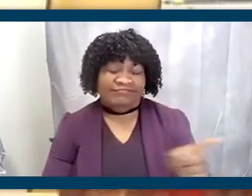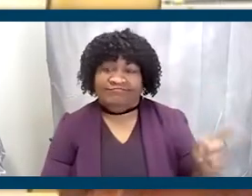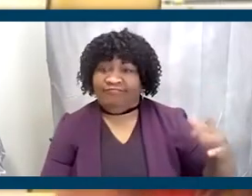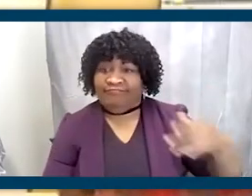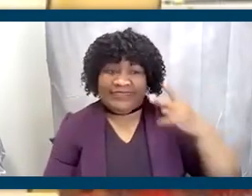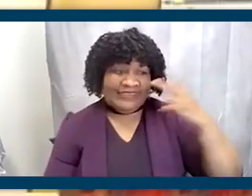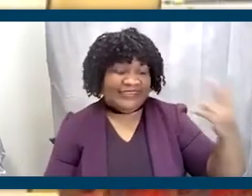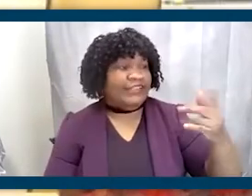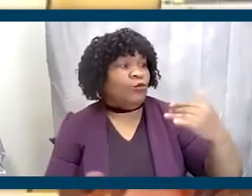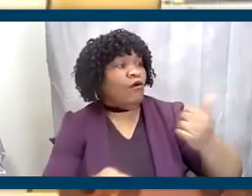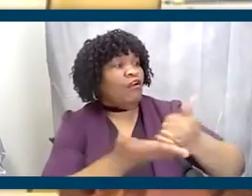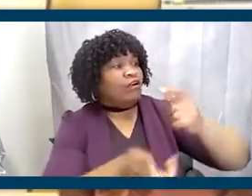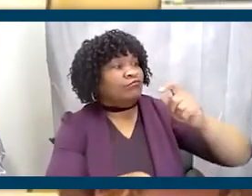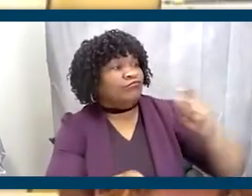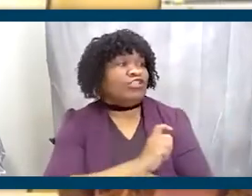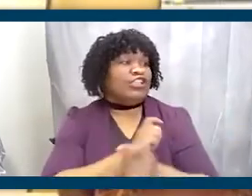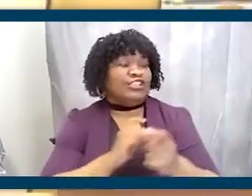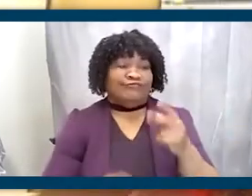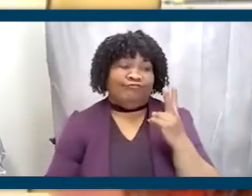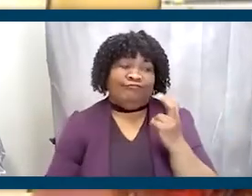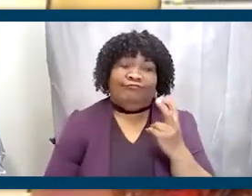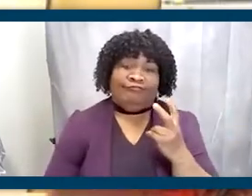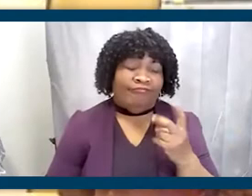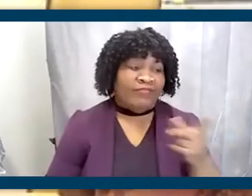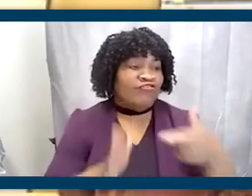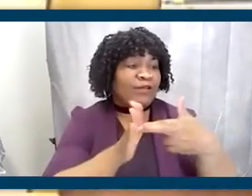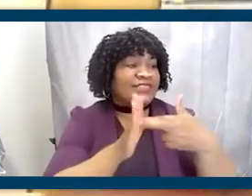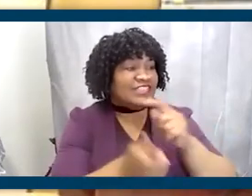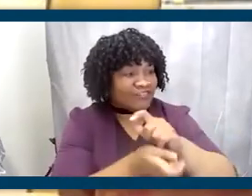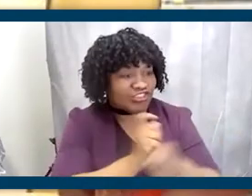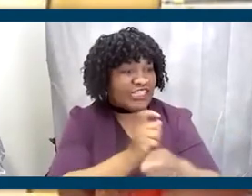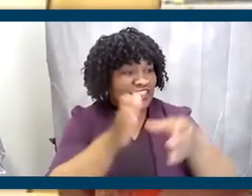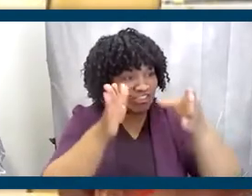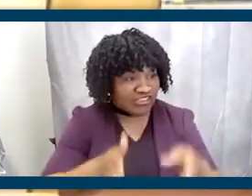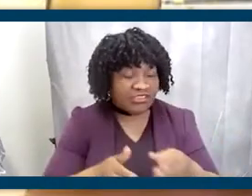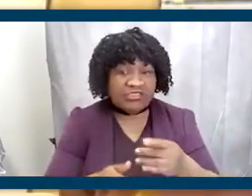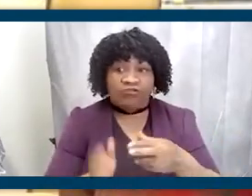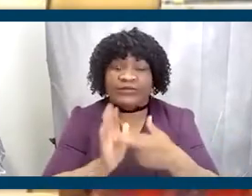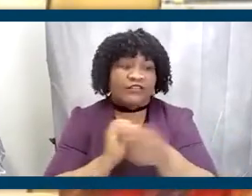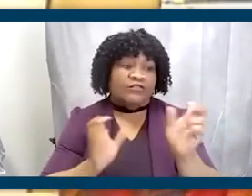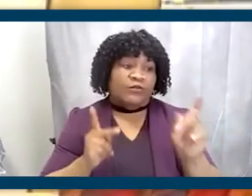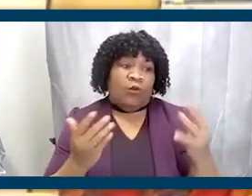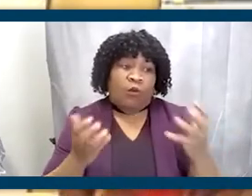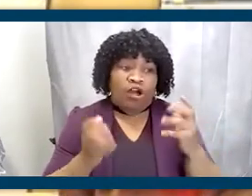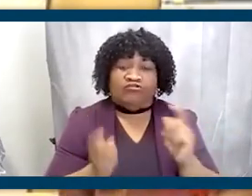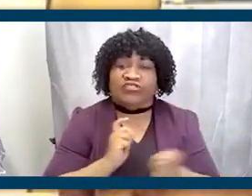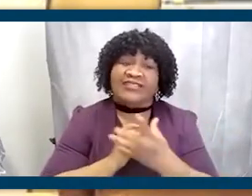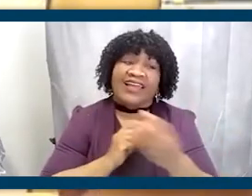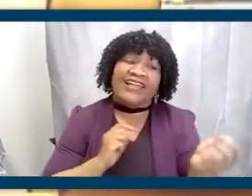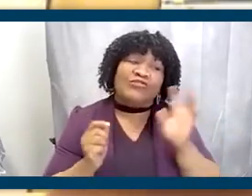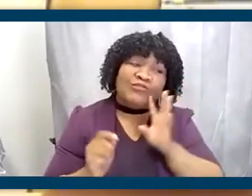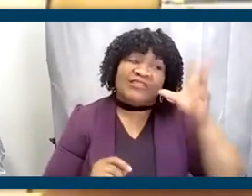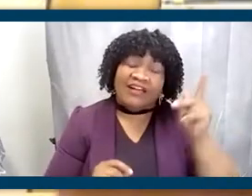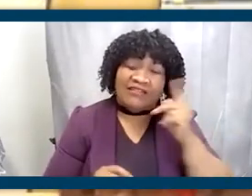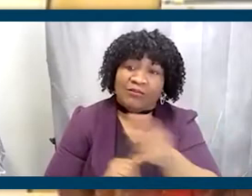as change agents, as, as, as representatives of those who want change and become the voice for them to change. And